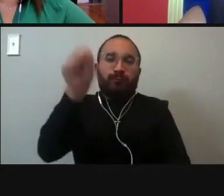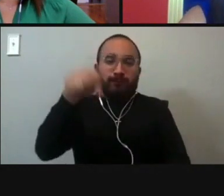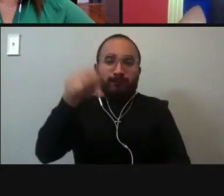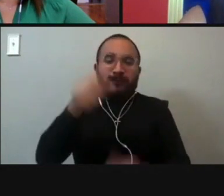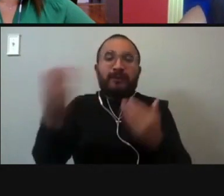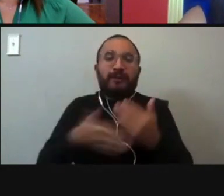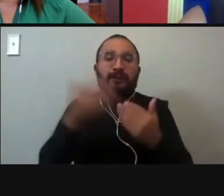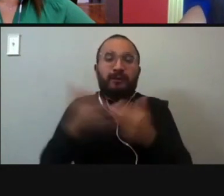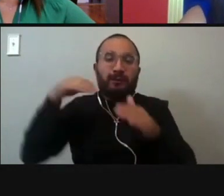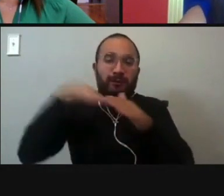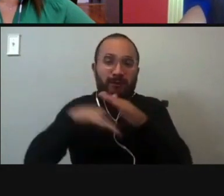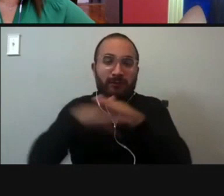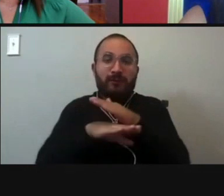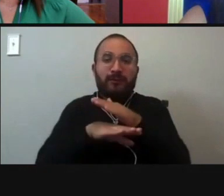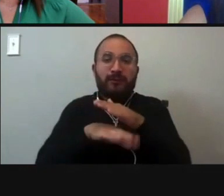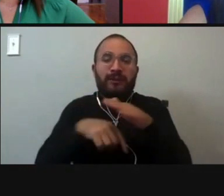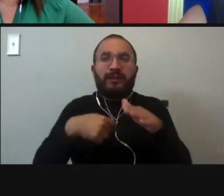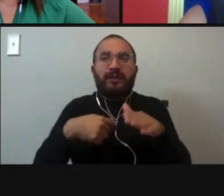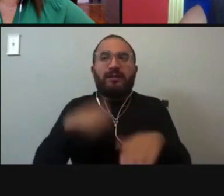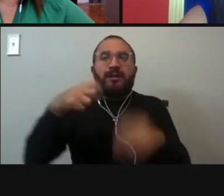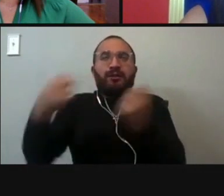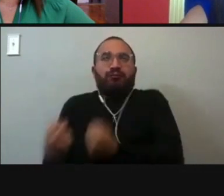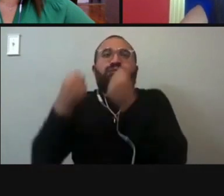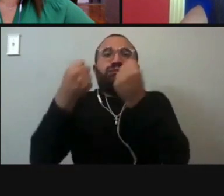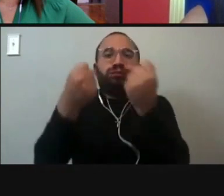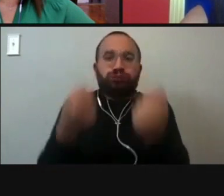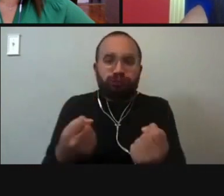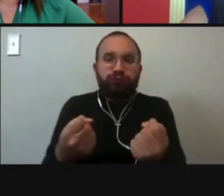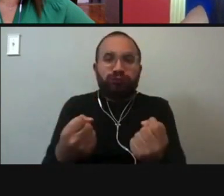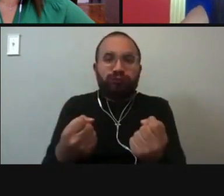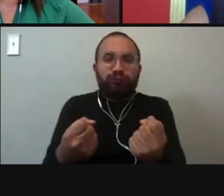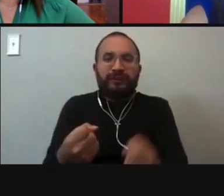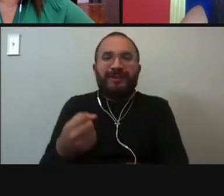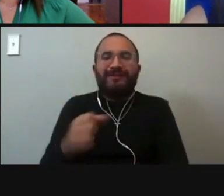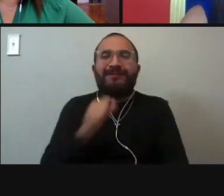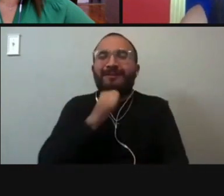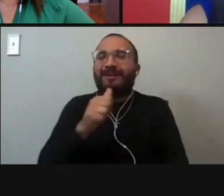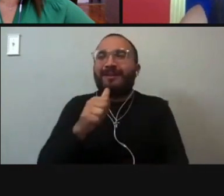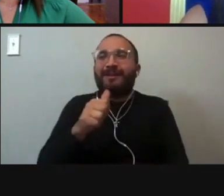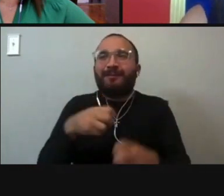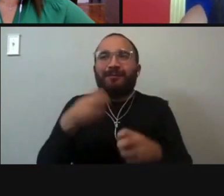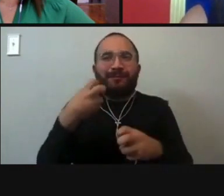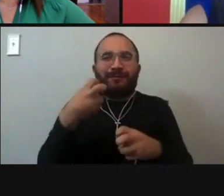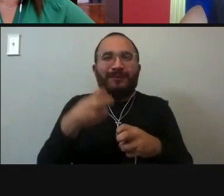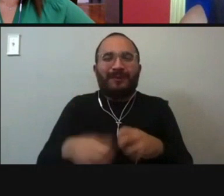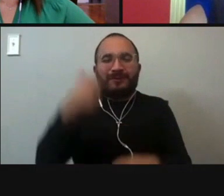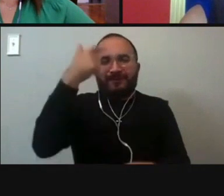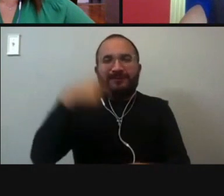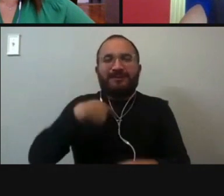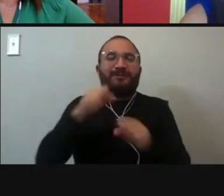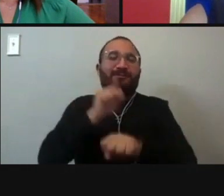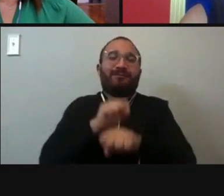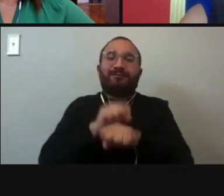easier access. Um, I have to drive into town to go vote. Um, it's not a problem because I'm not working at polls anyway, but, um,